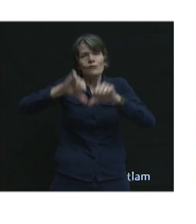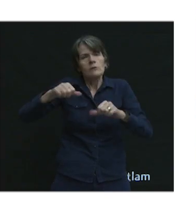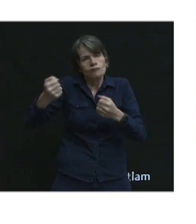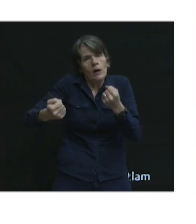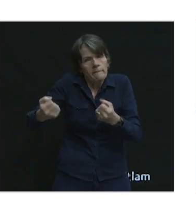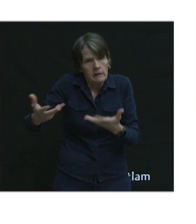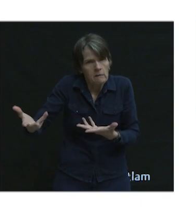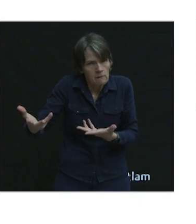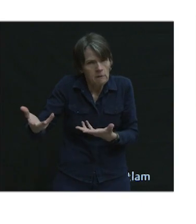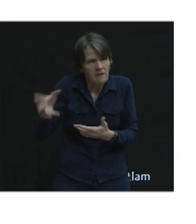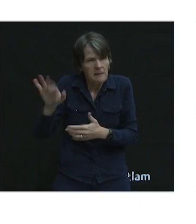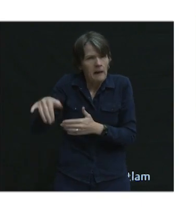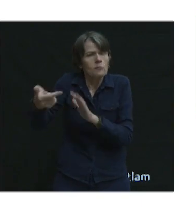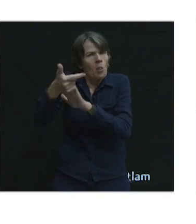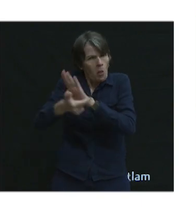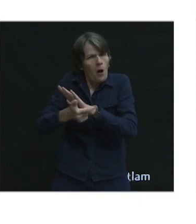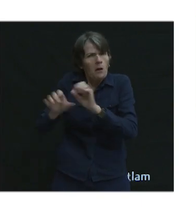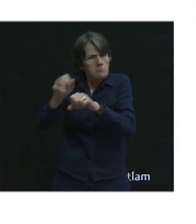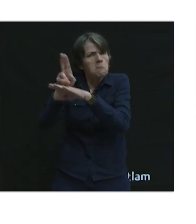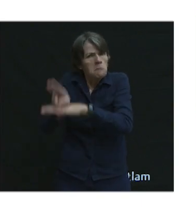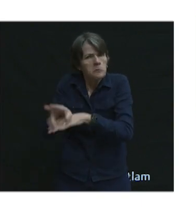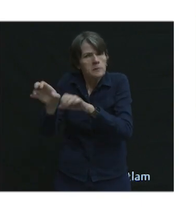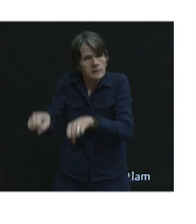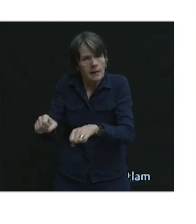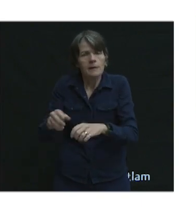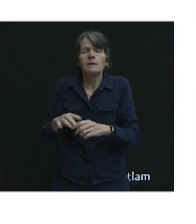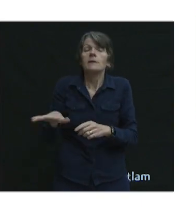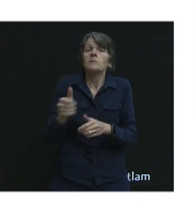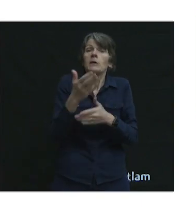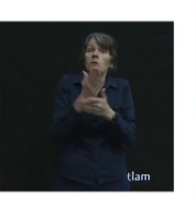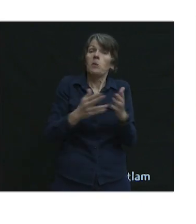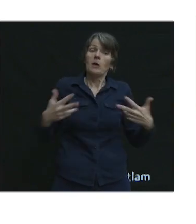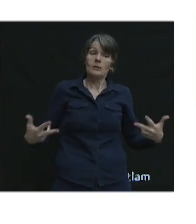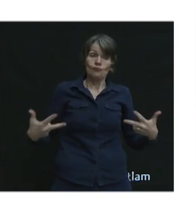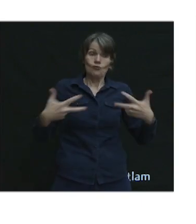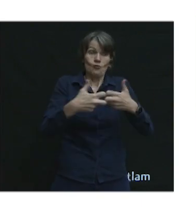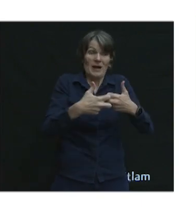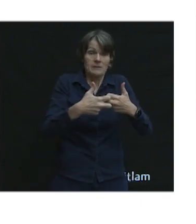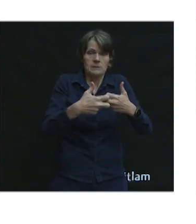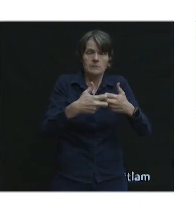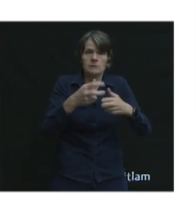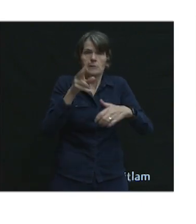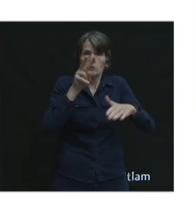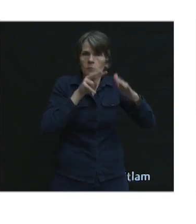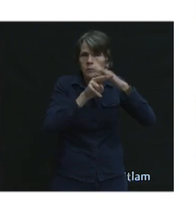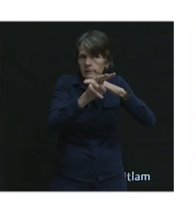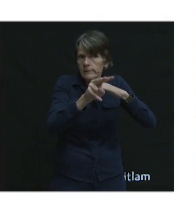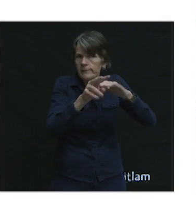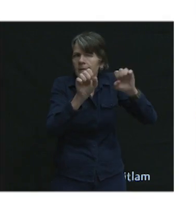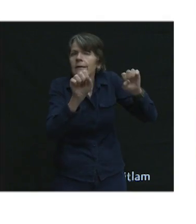Now, another big part of the foundation is that crashes are both predictable and preventable.